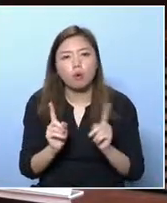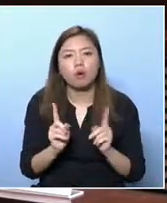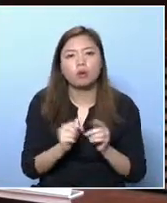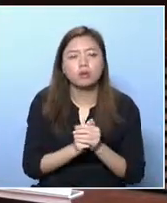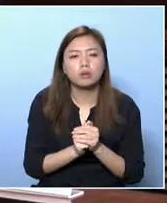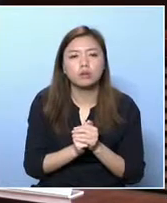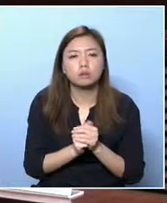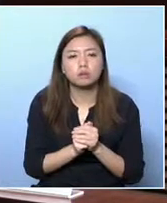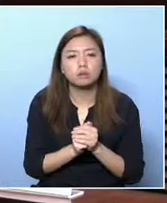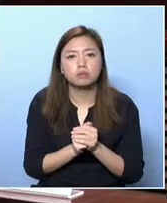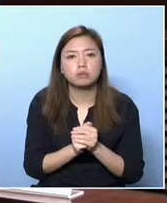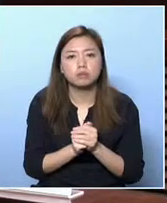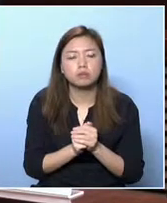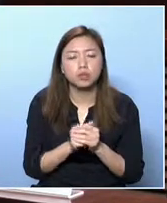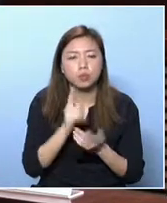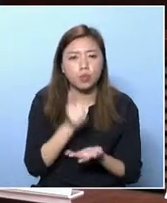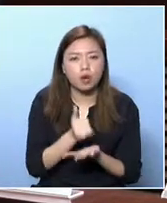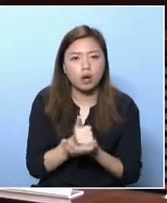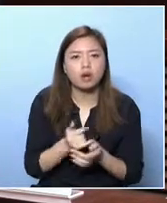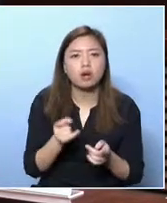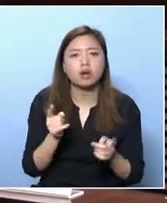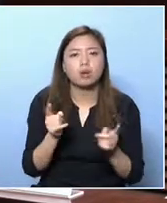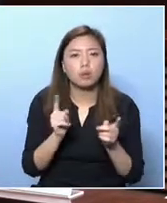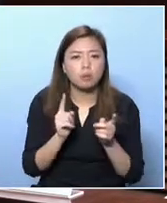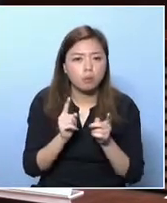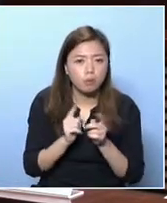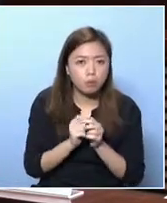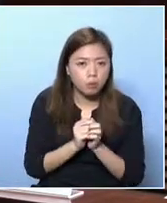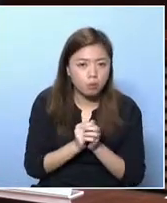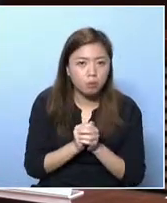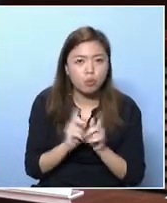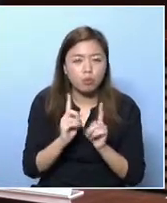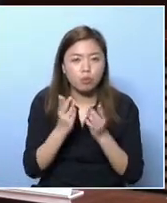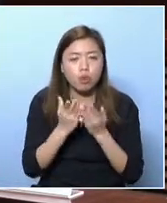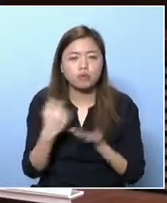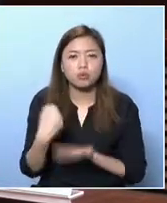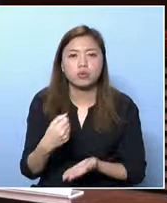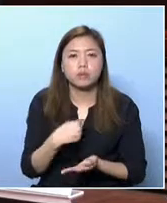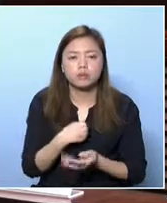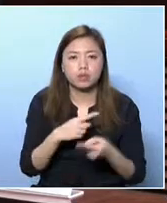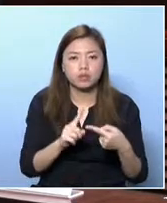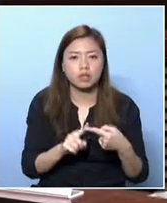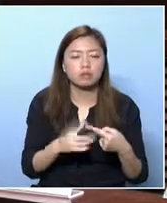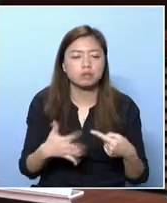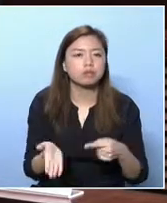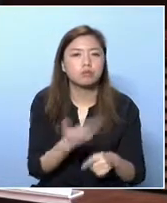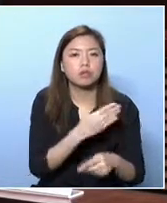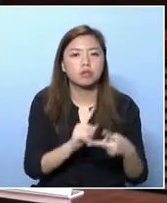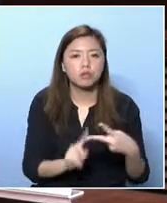from poor families in meeting expenses of